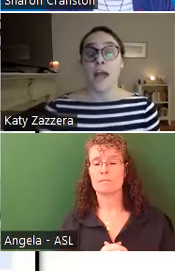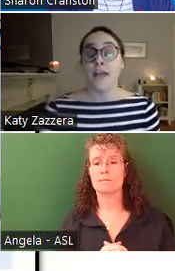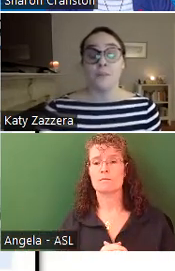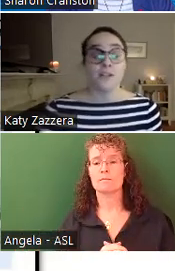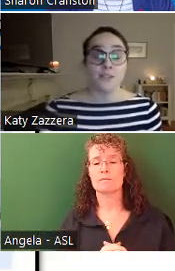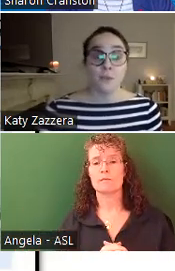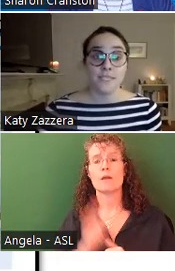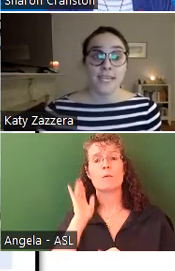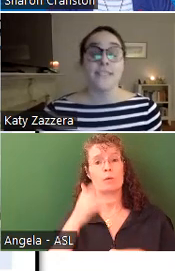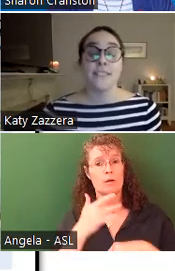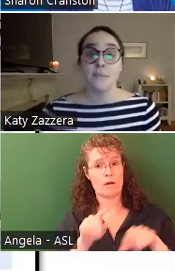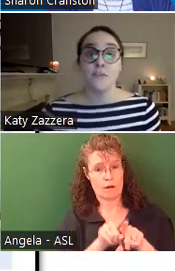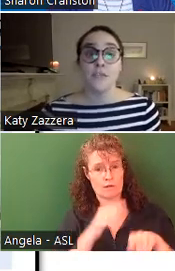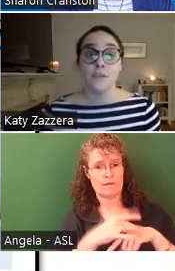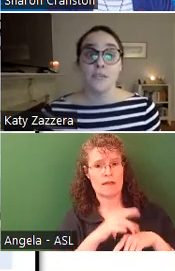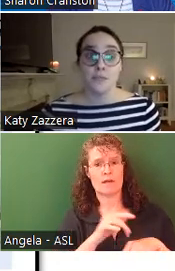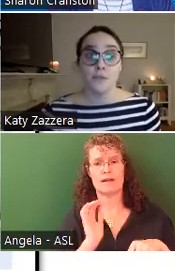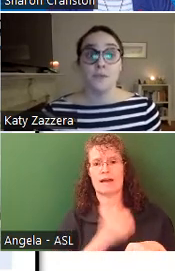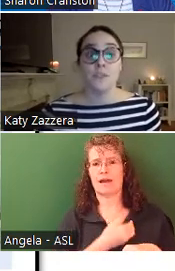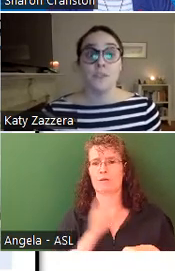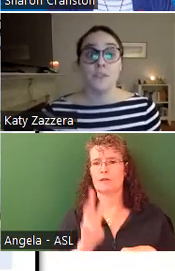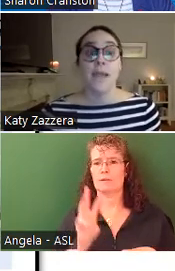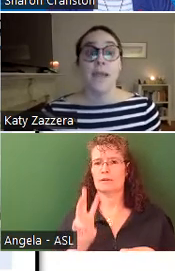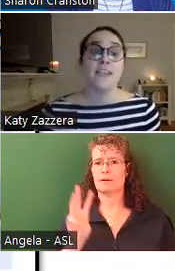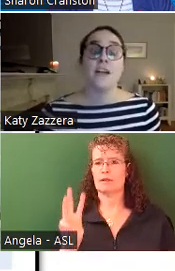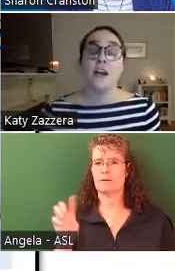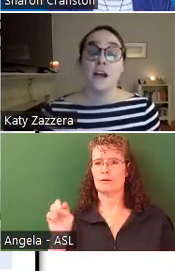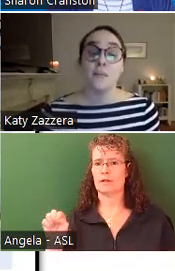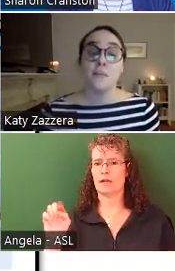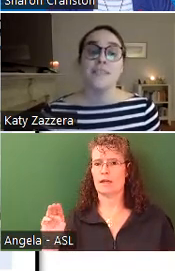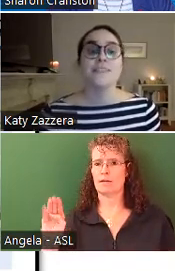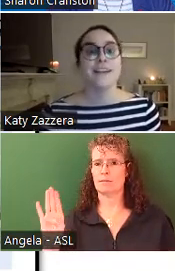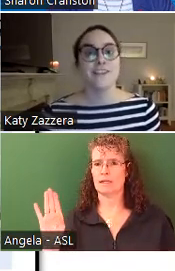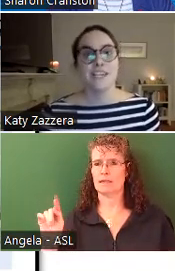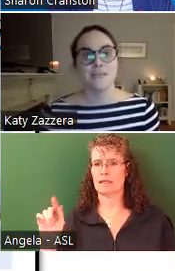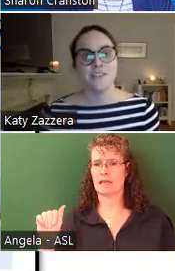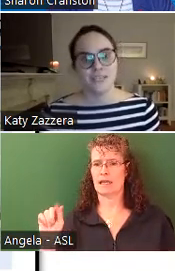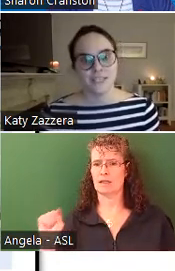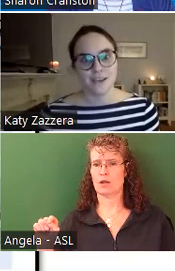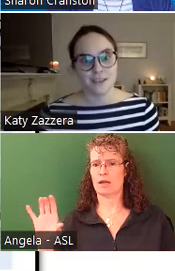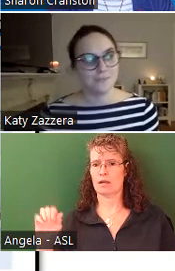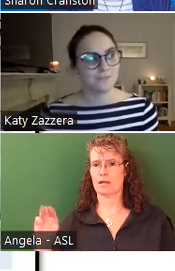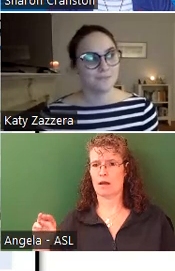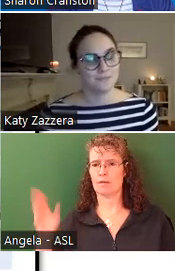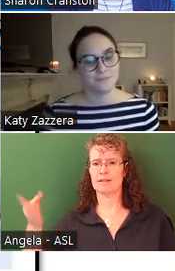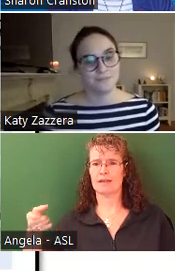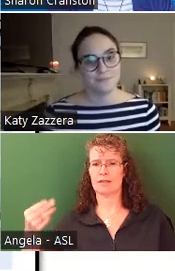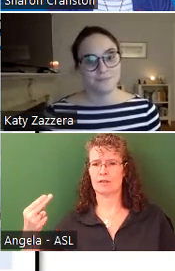at the project website www dot mbta.com slash Hingham ferry doc.